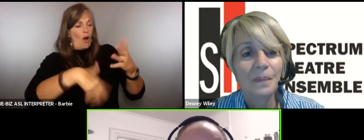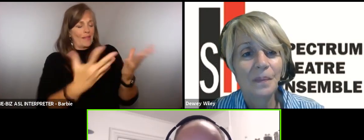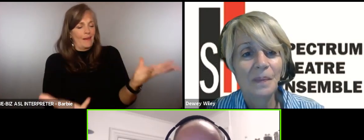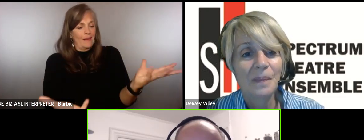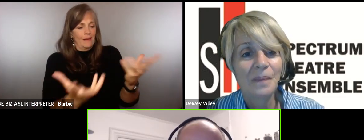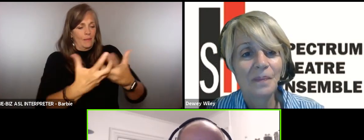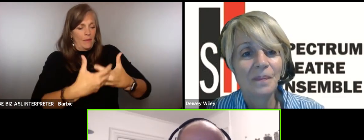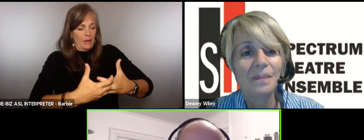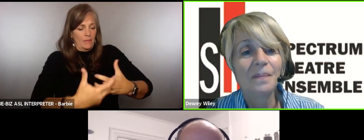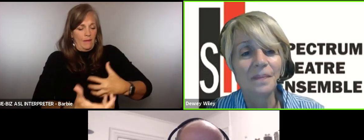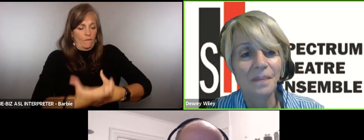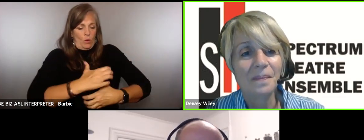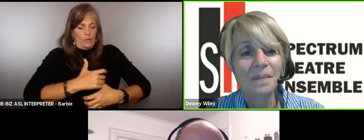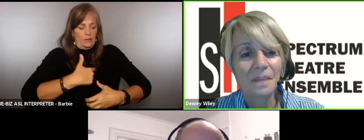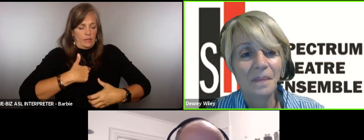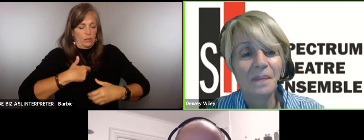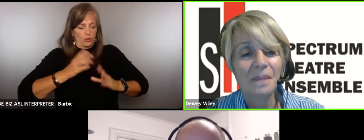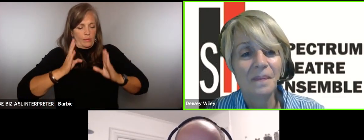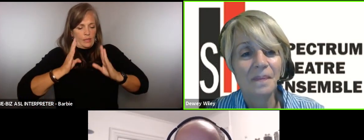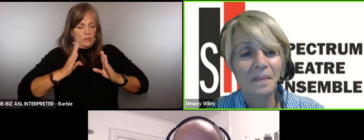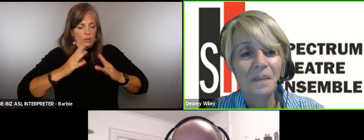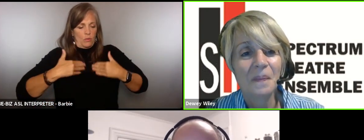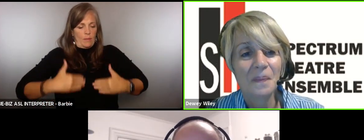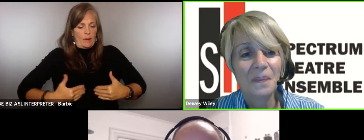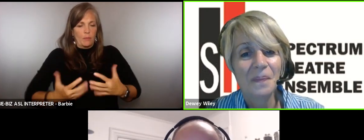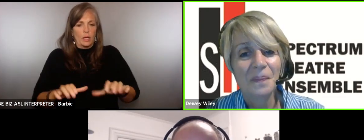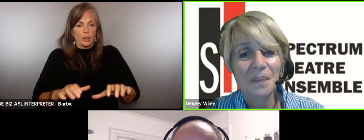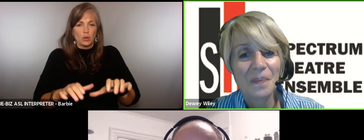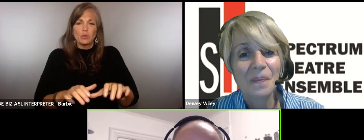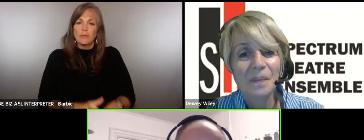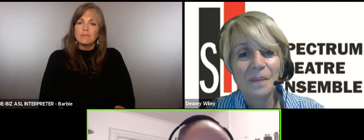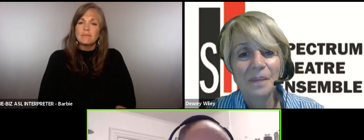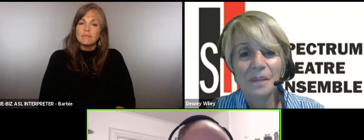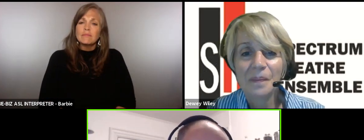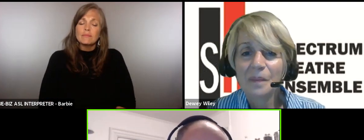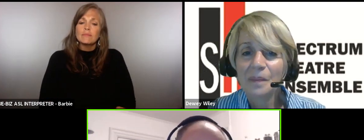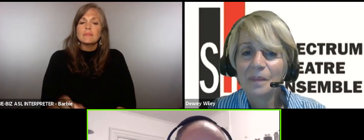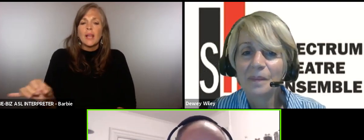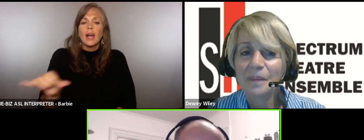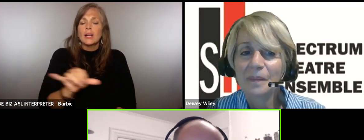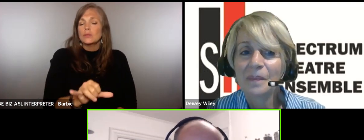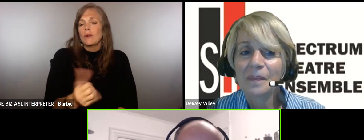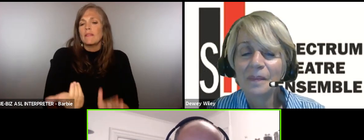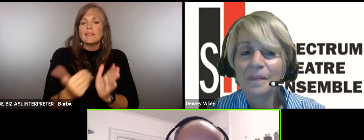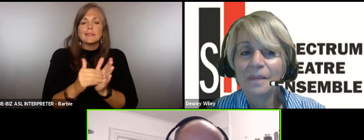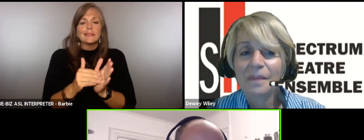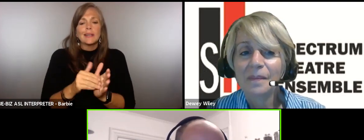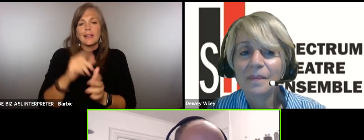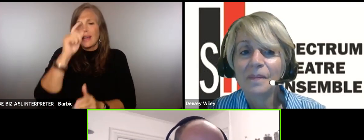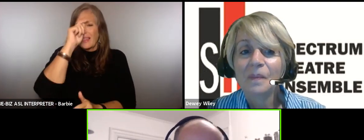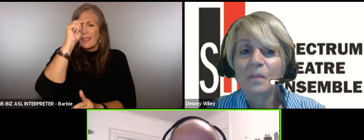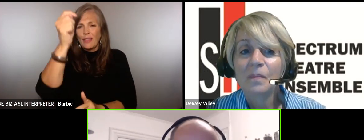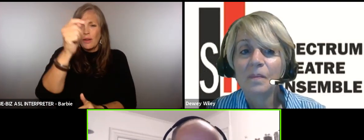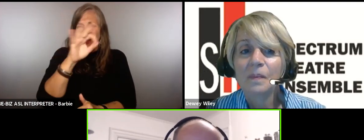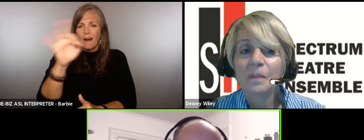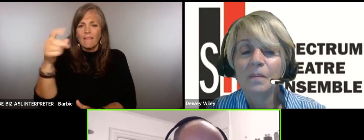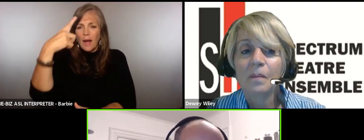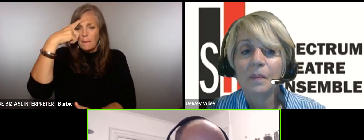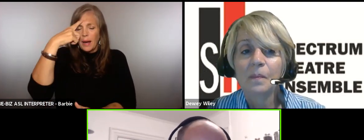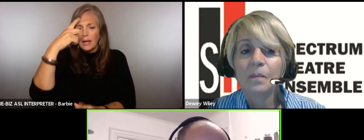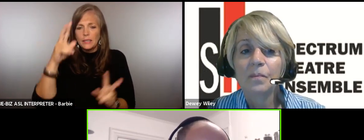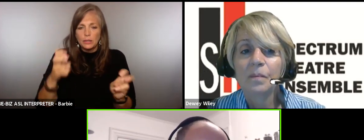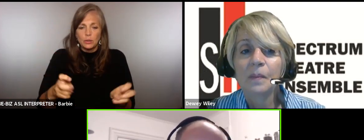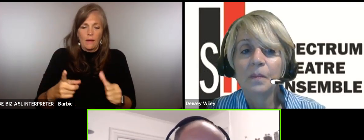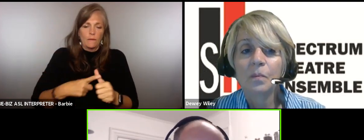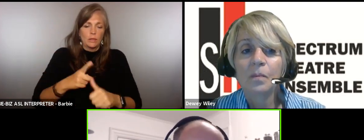what my body is doing um you know as well as you know again the theory of mind issues I'll never forget the first time I played a